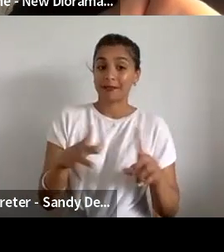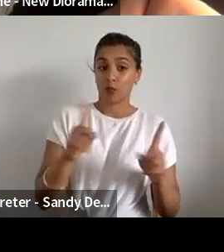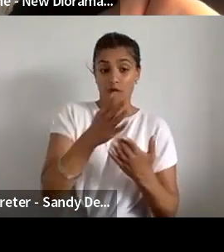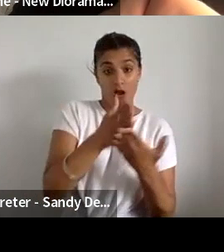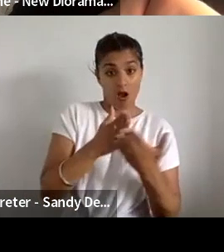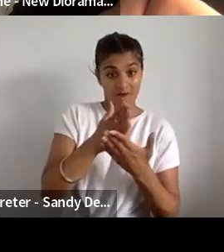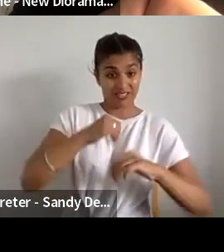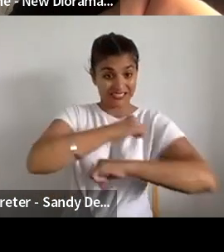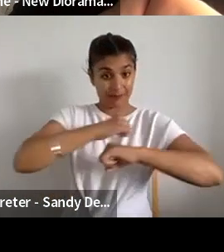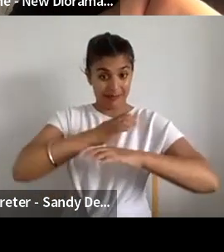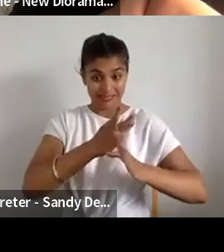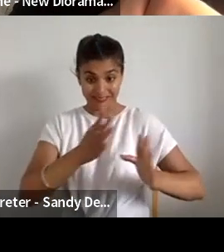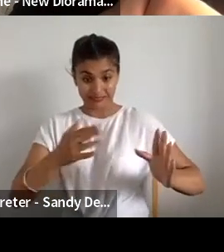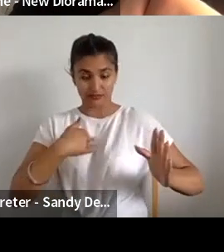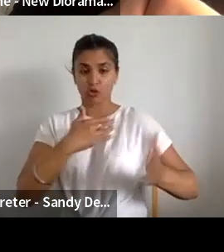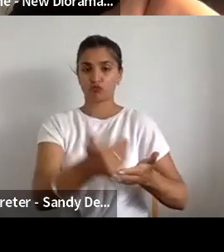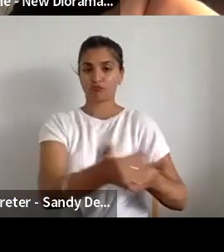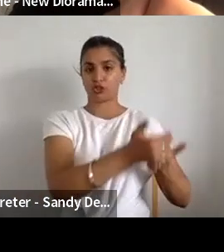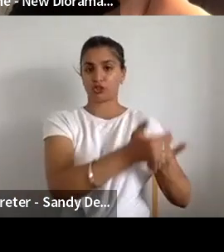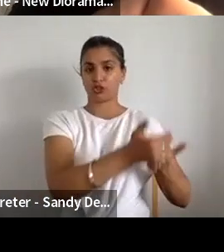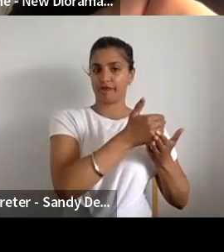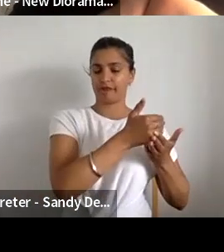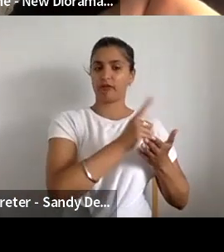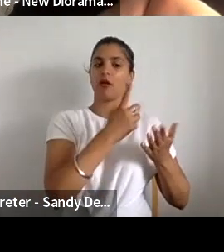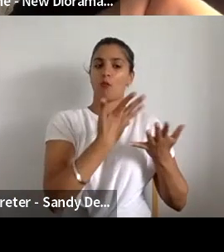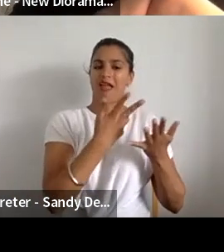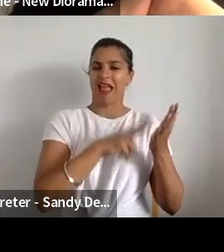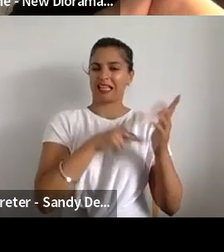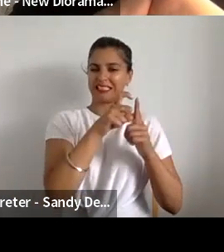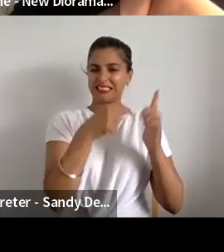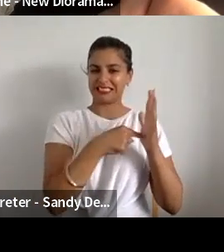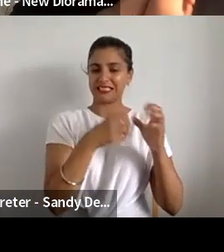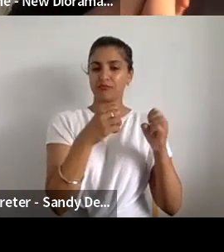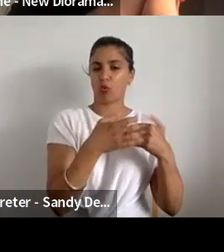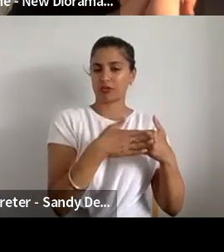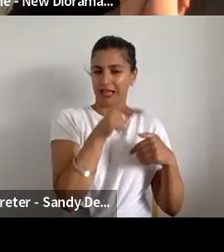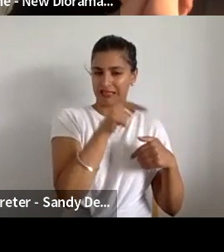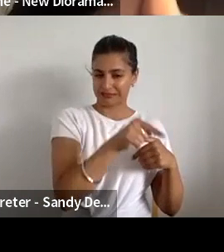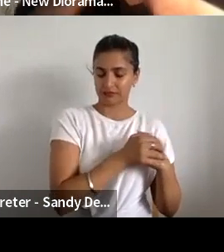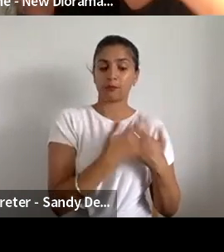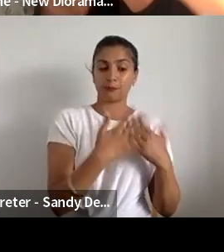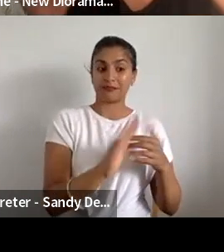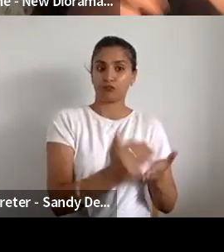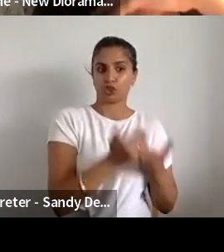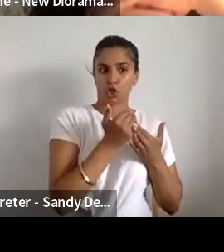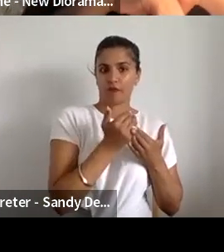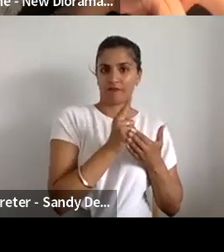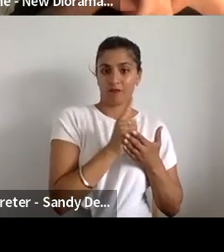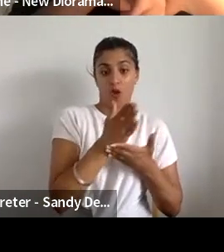at NDT Broadgate for artists that fell into those categories. Well, actually, I mean, to go more into the weeds, work